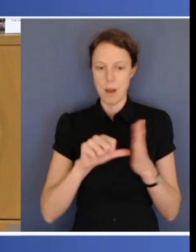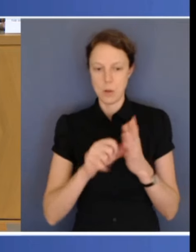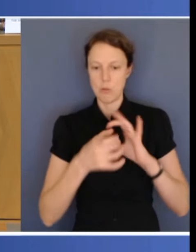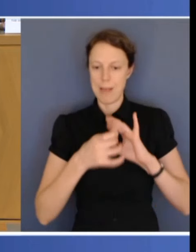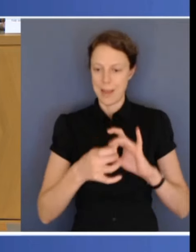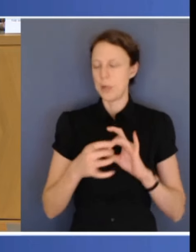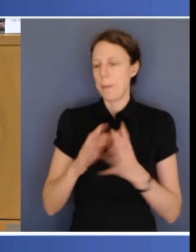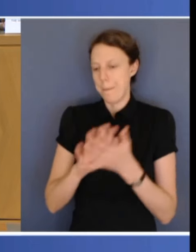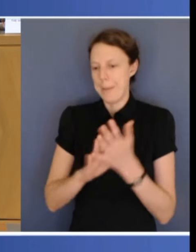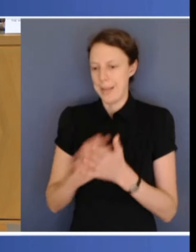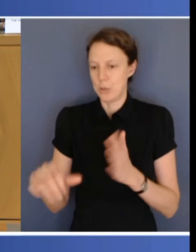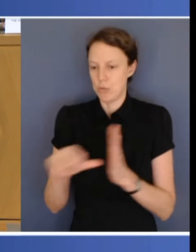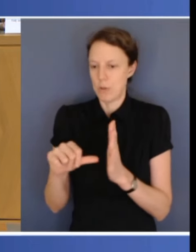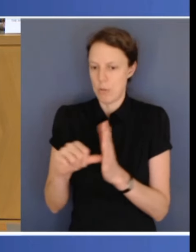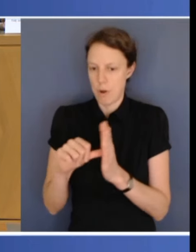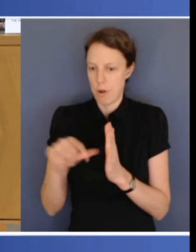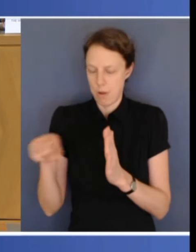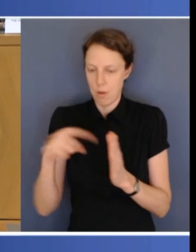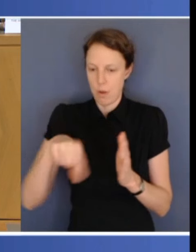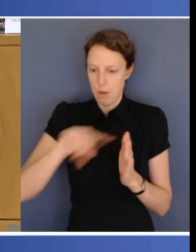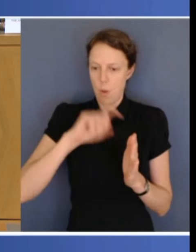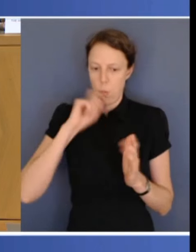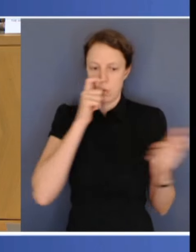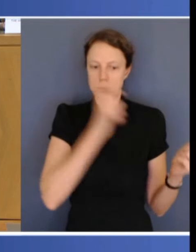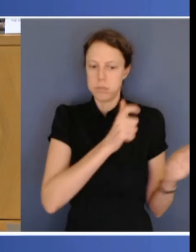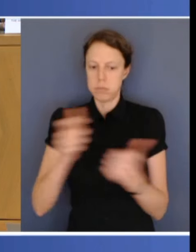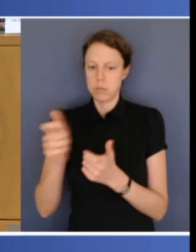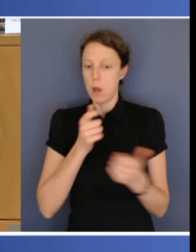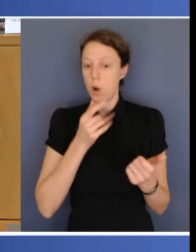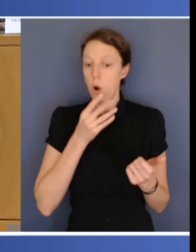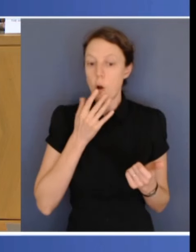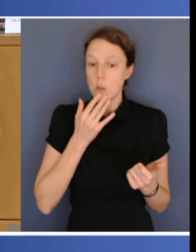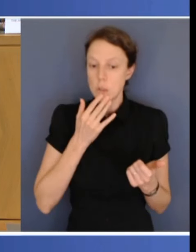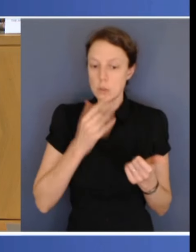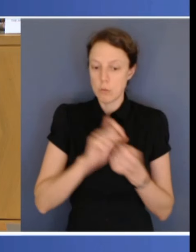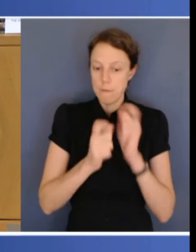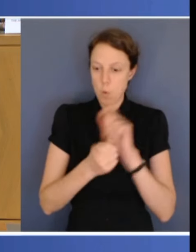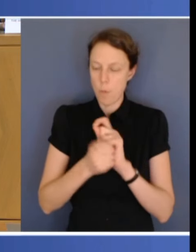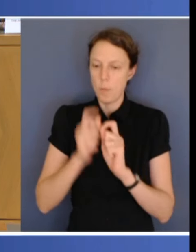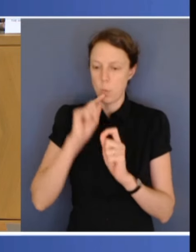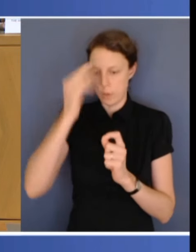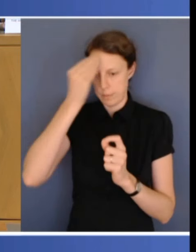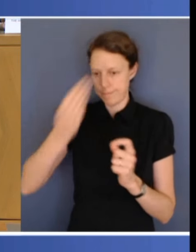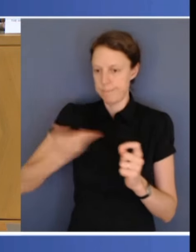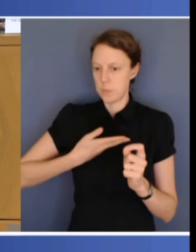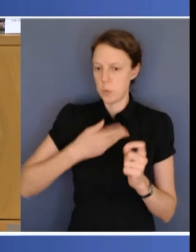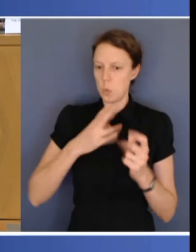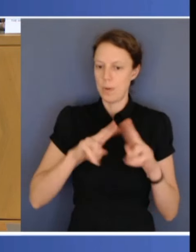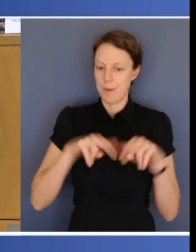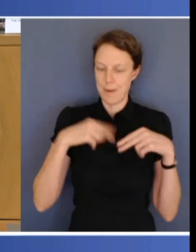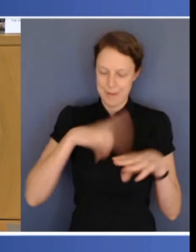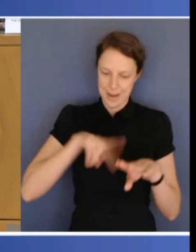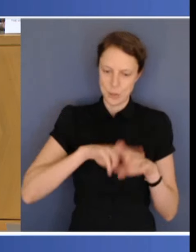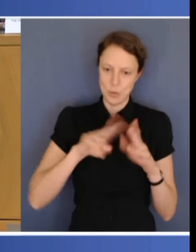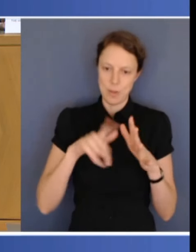oversight costs of the reforms and report to National Cabinet. An initial tranche of legislation will be